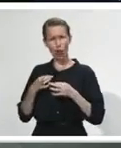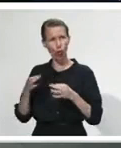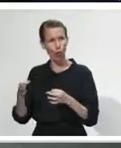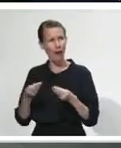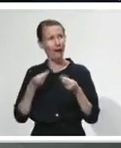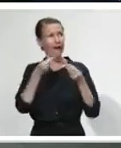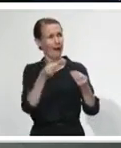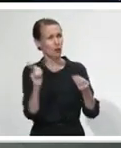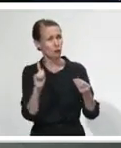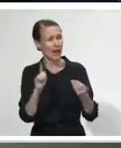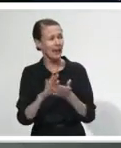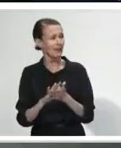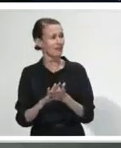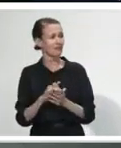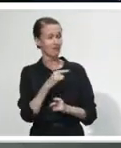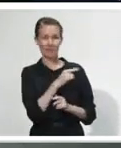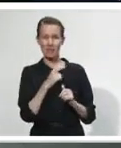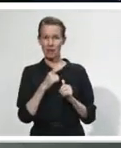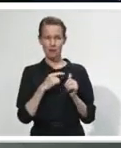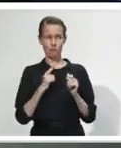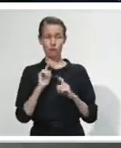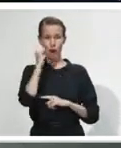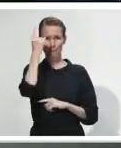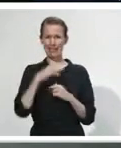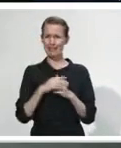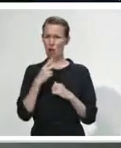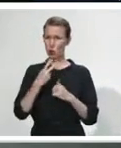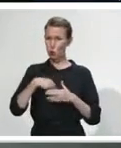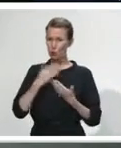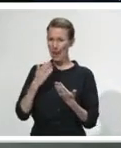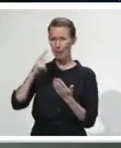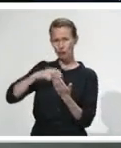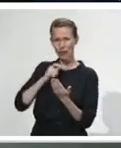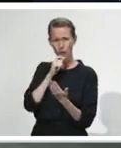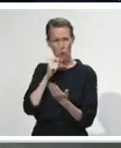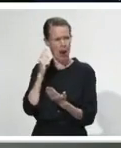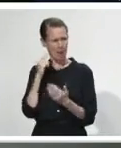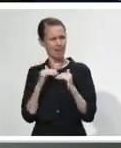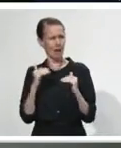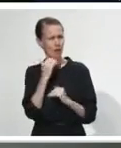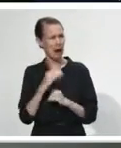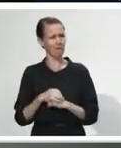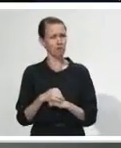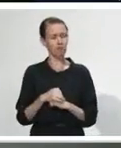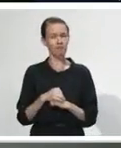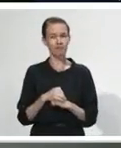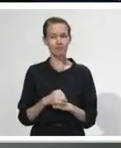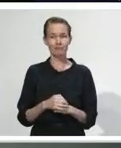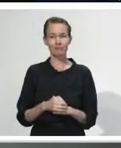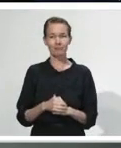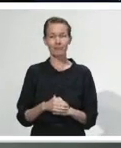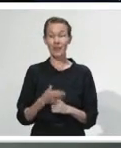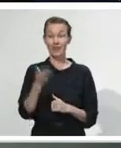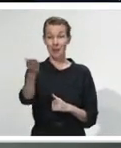for the Ministry of Health and the Director General of Health to take two days to look at a report and then give it to the Minister. All right. Half of others, please.